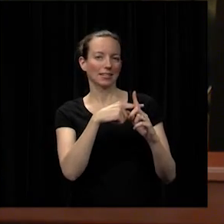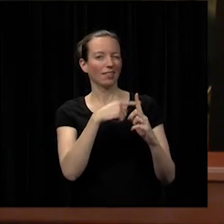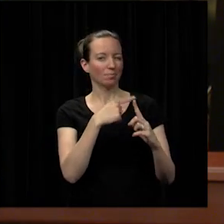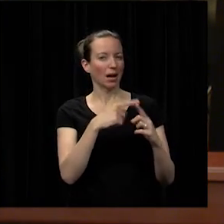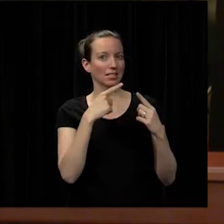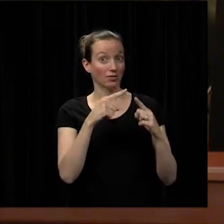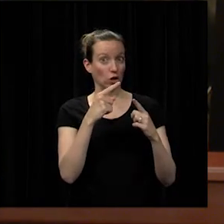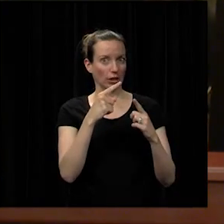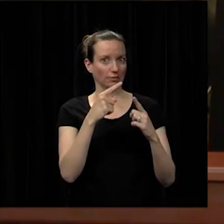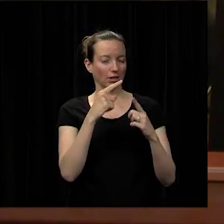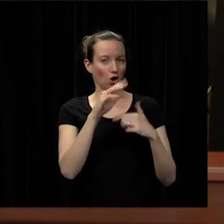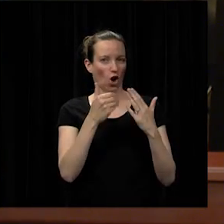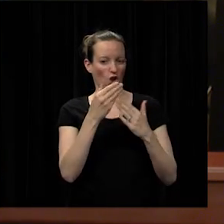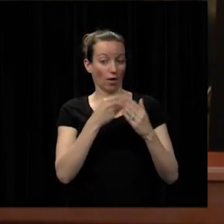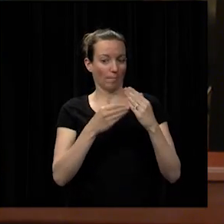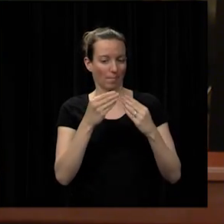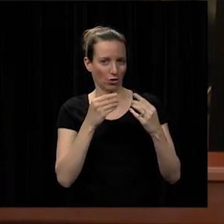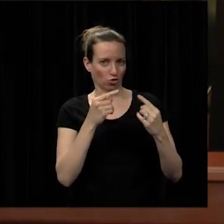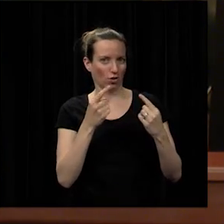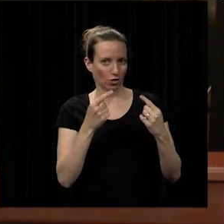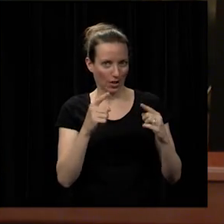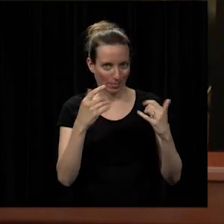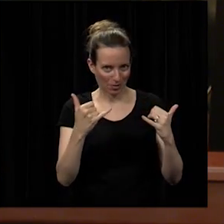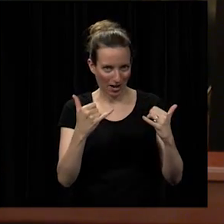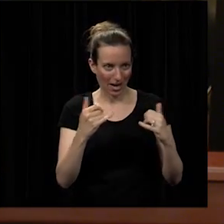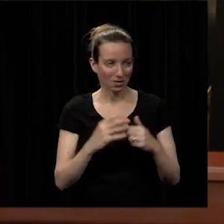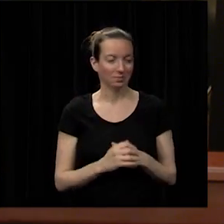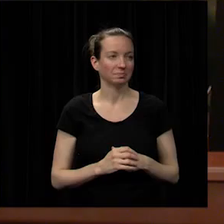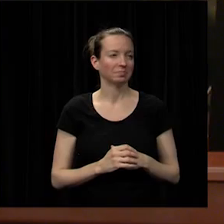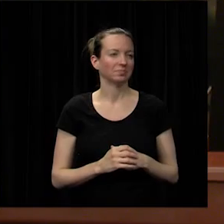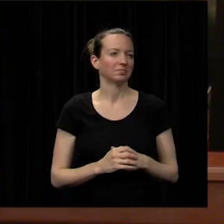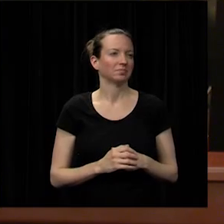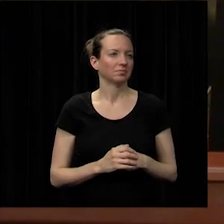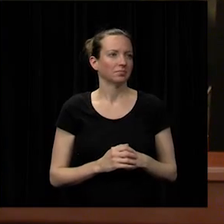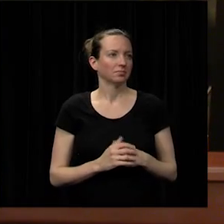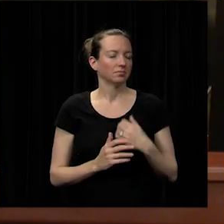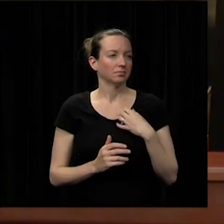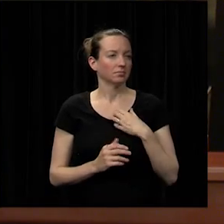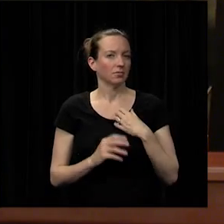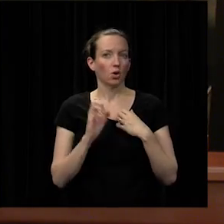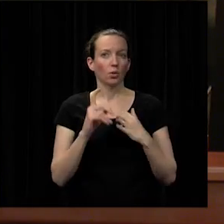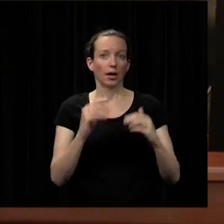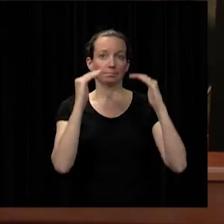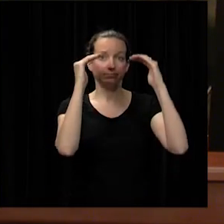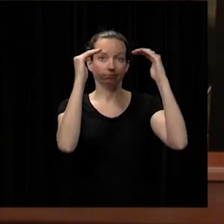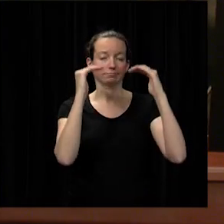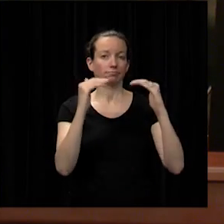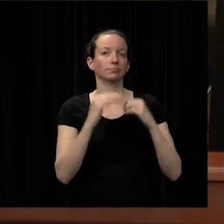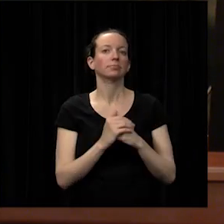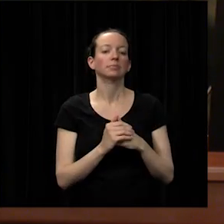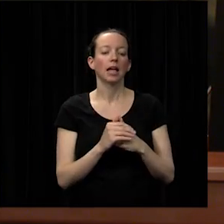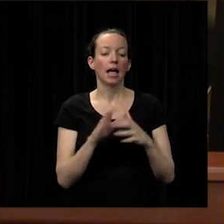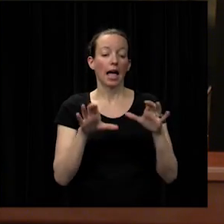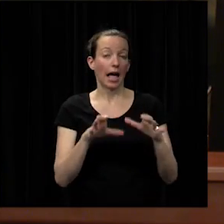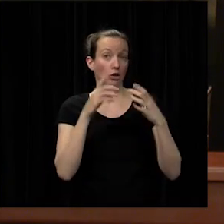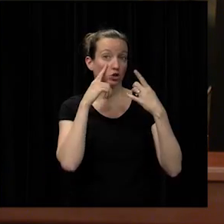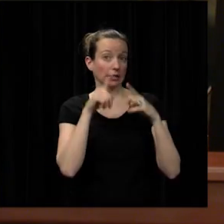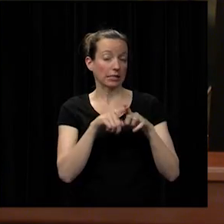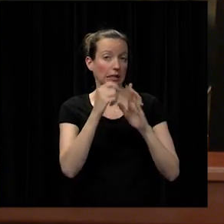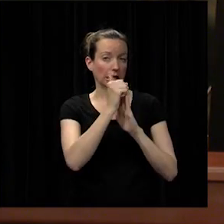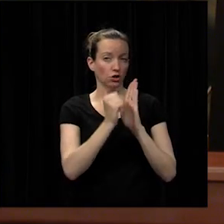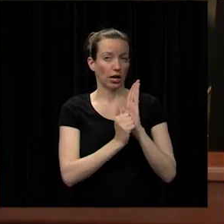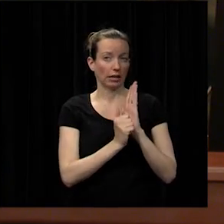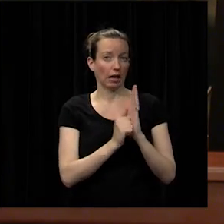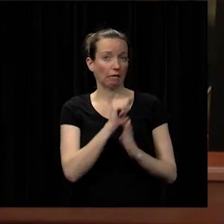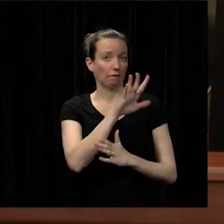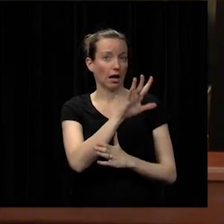so uh let's move into um the action consent agenda agenda items